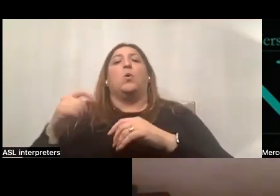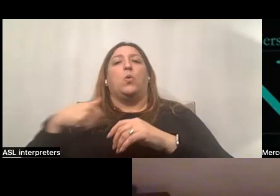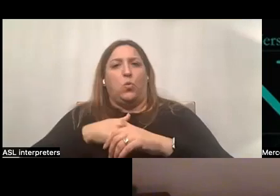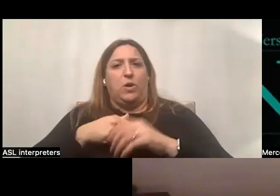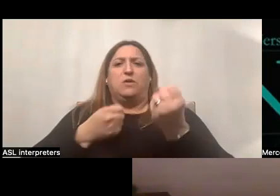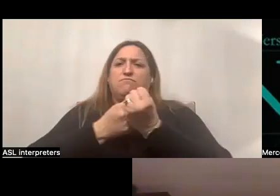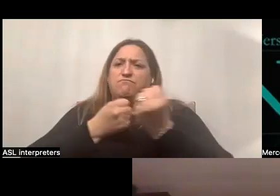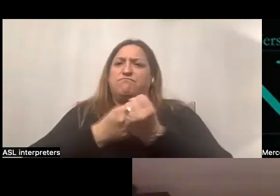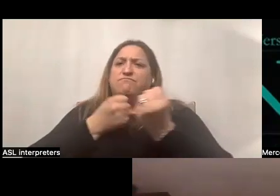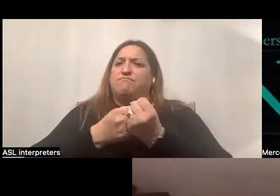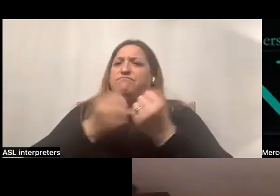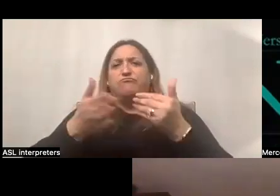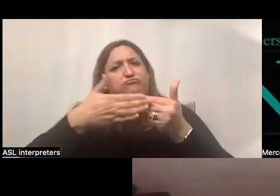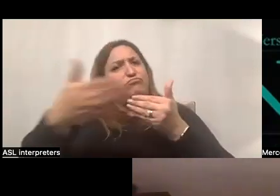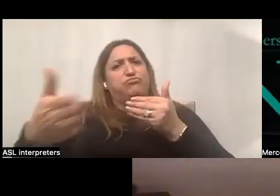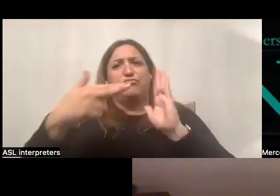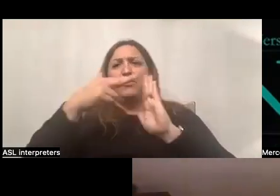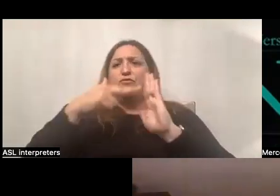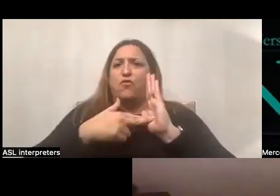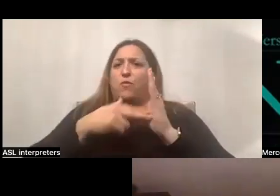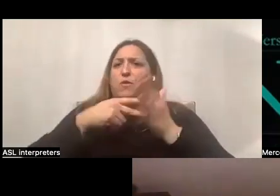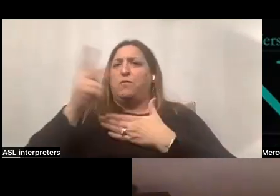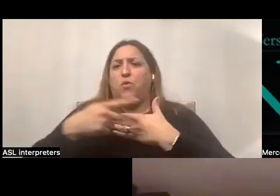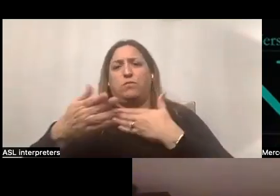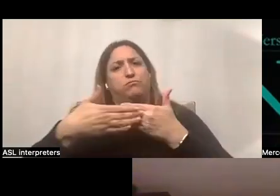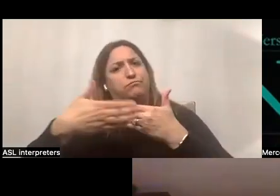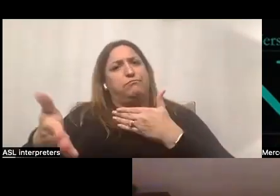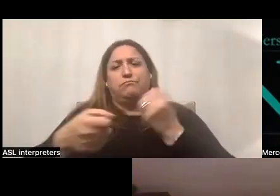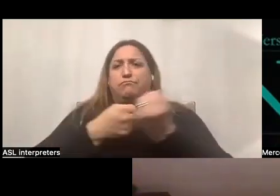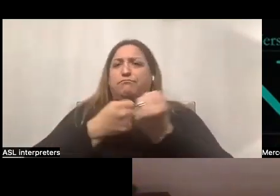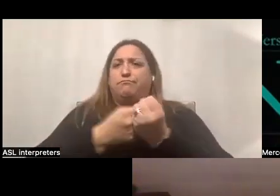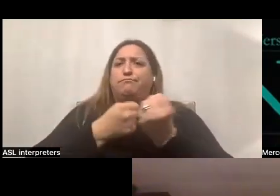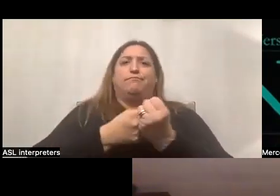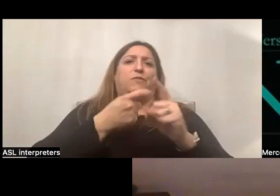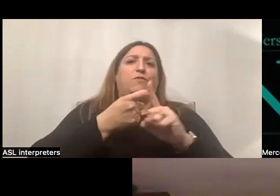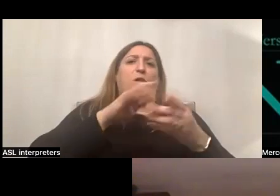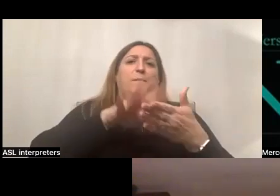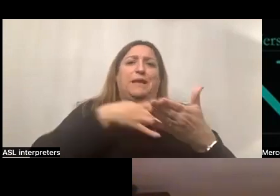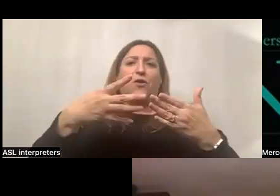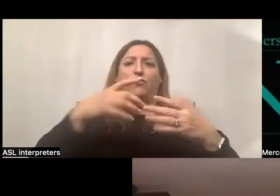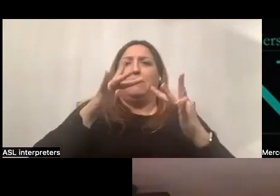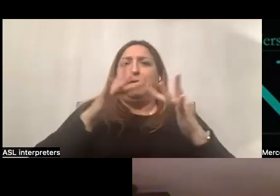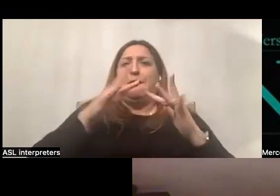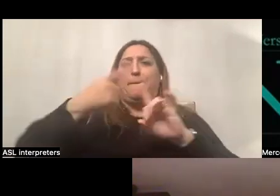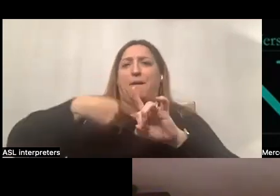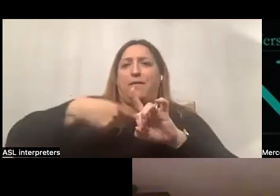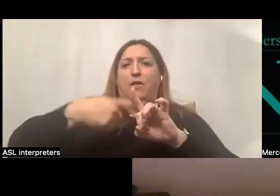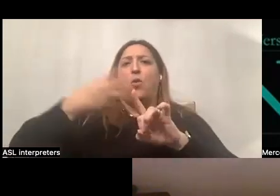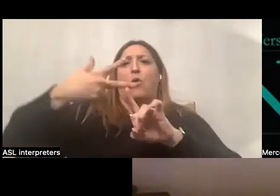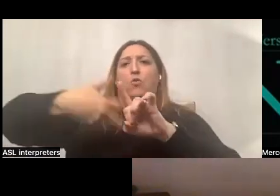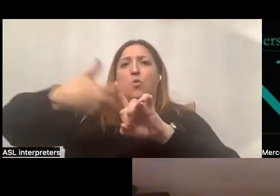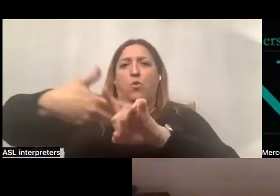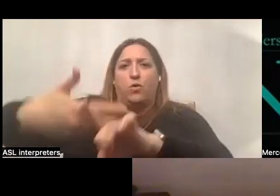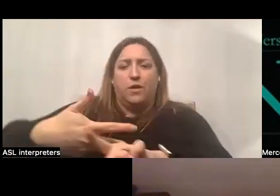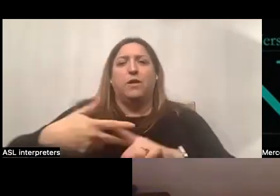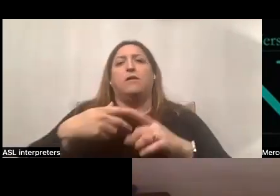throughout the participants enrollment in the program. The support may come from scheduled contacts such as monthly or quarterly calls or visits,